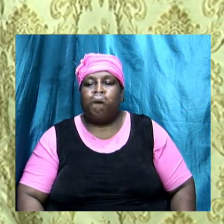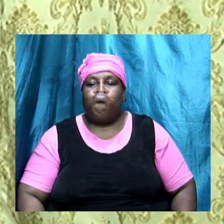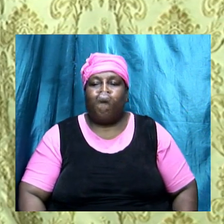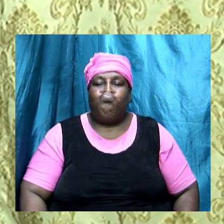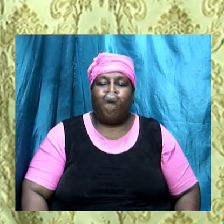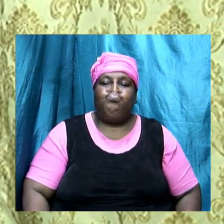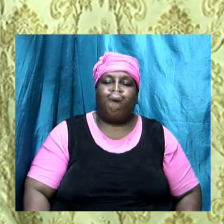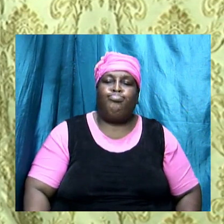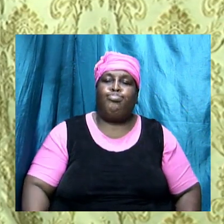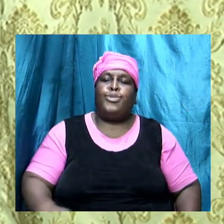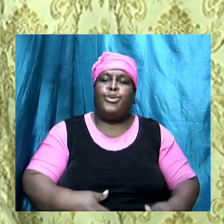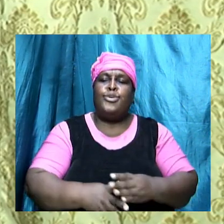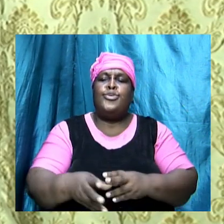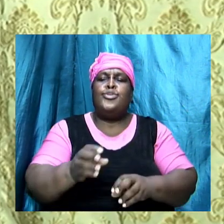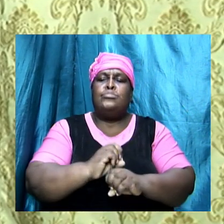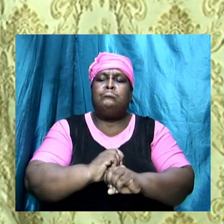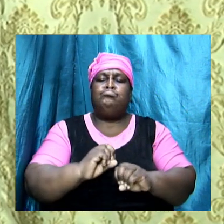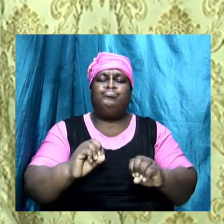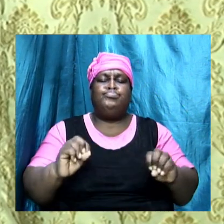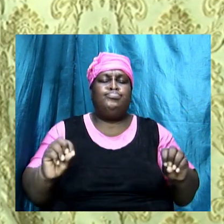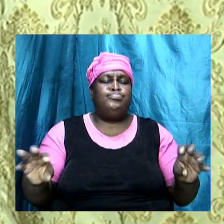but there was none